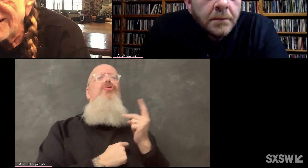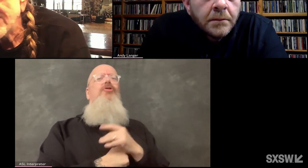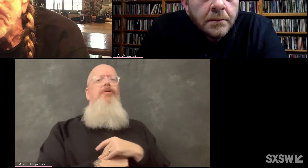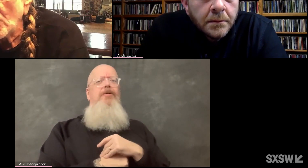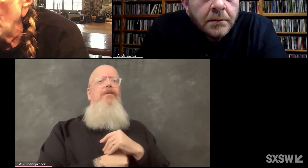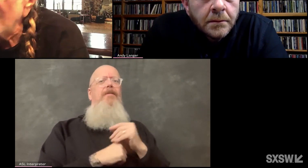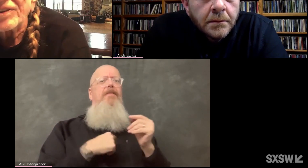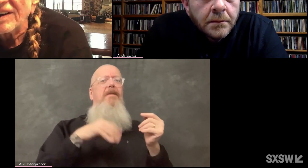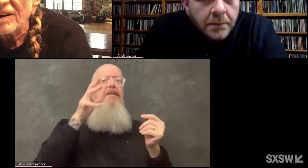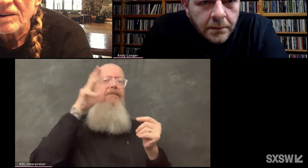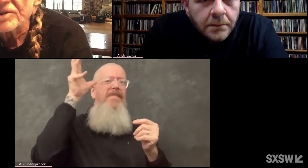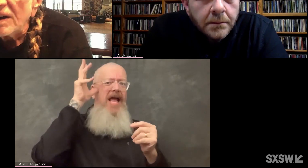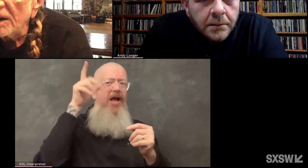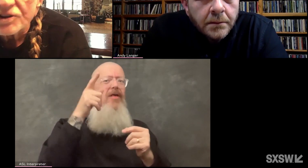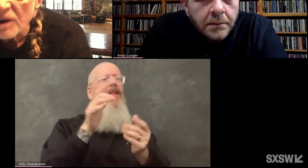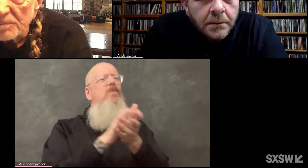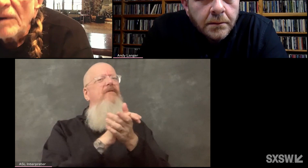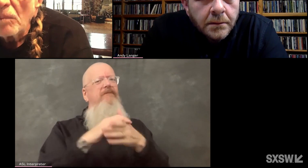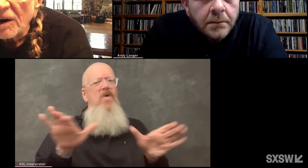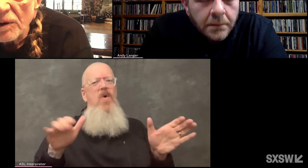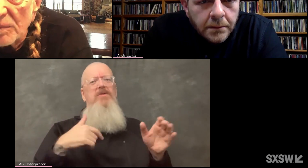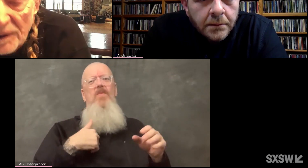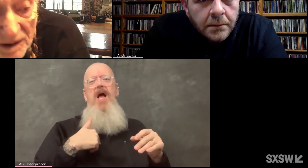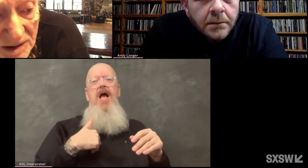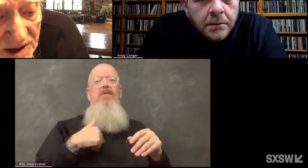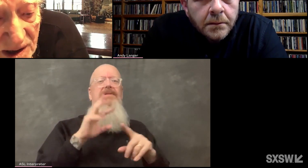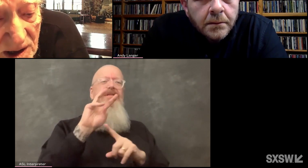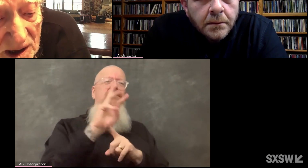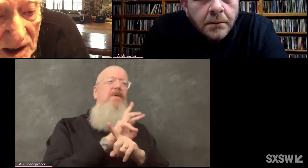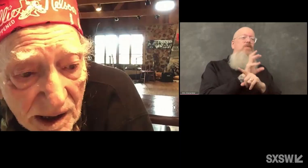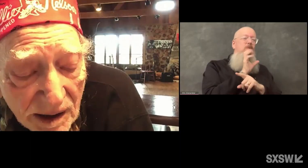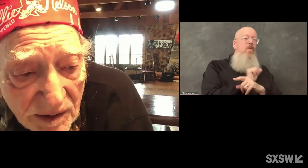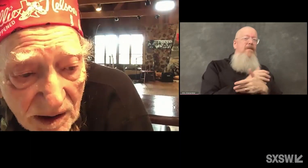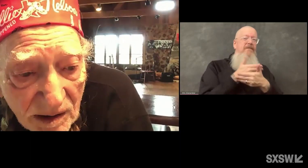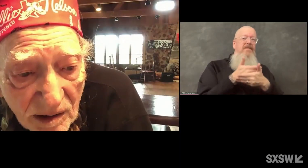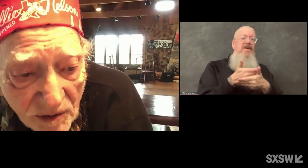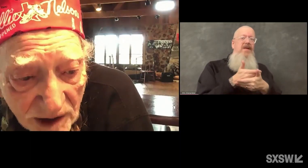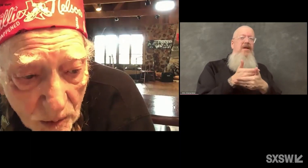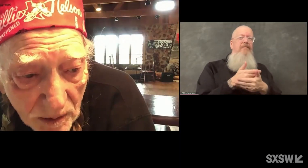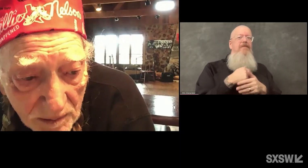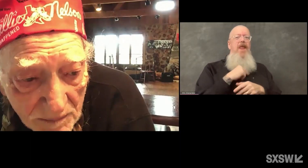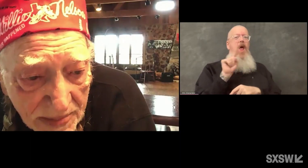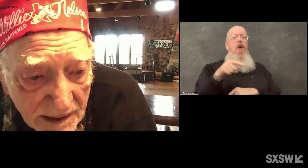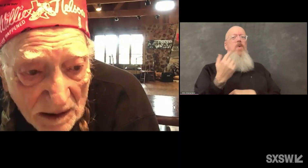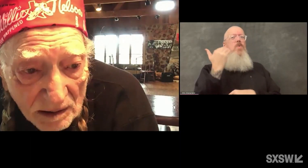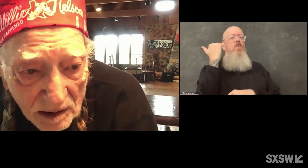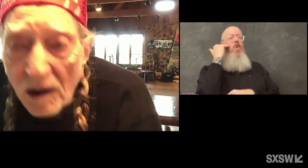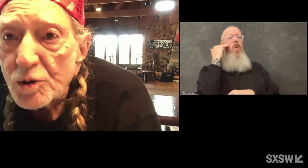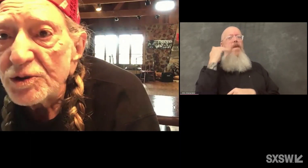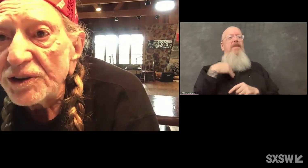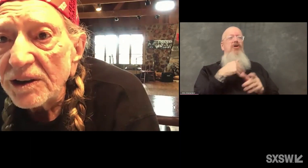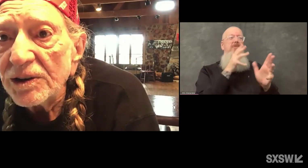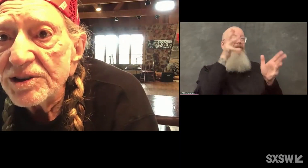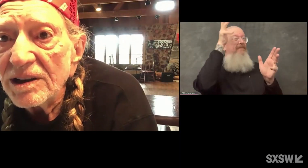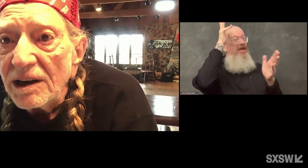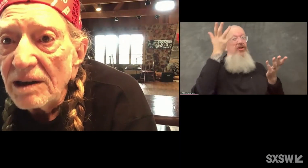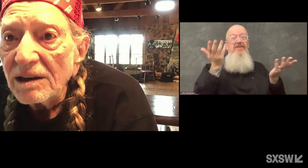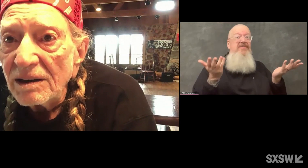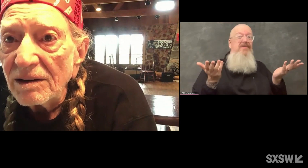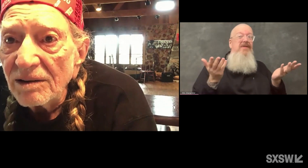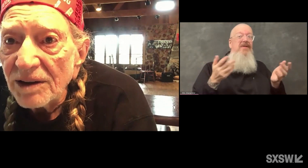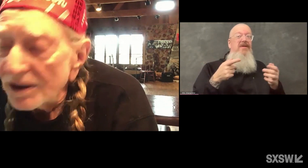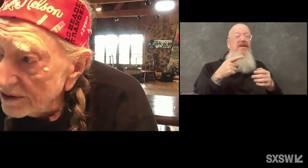old, so I didn't know anything else except my grandparents. grandparents and they were gospel singers.